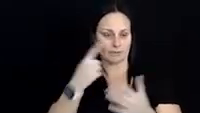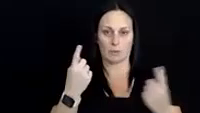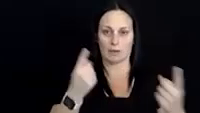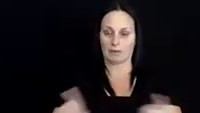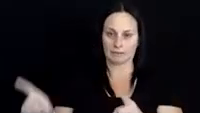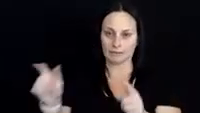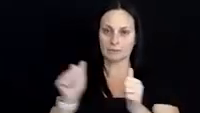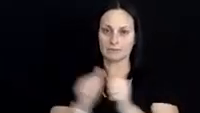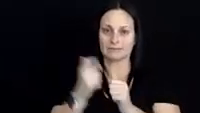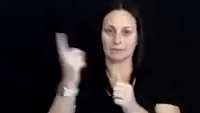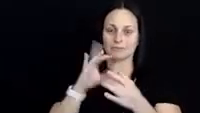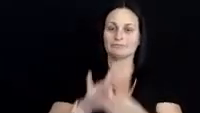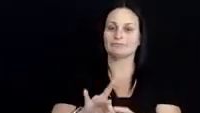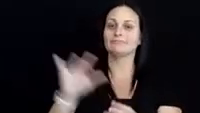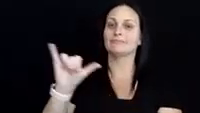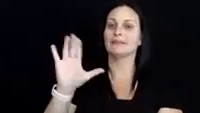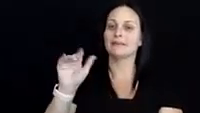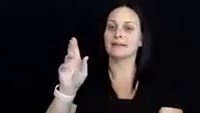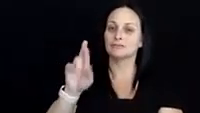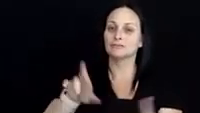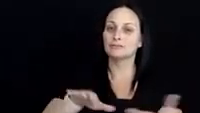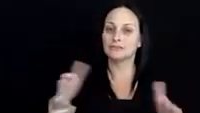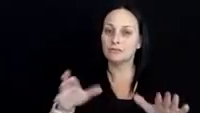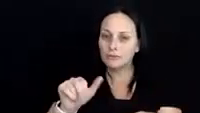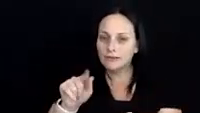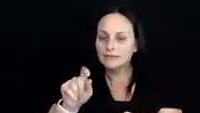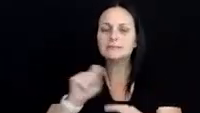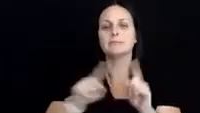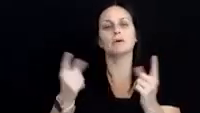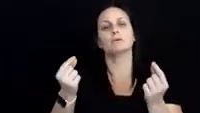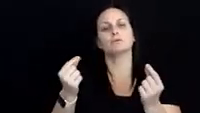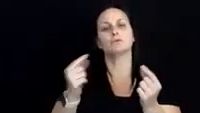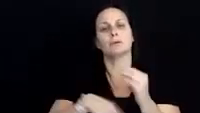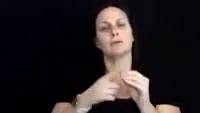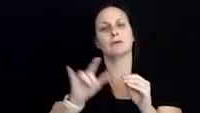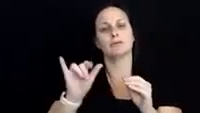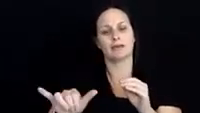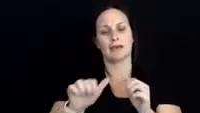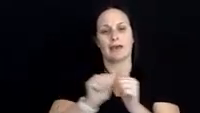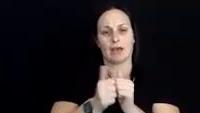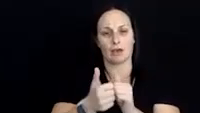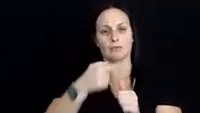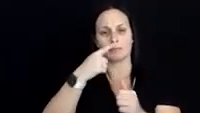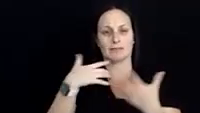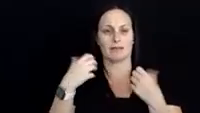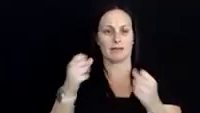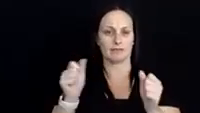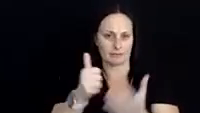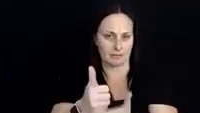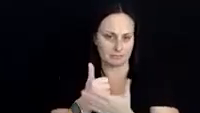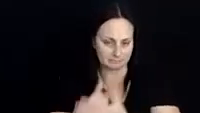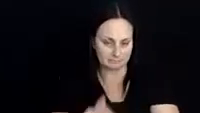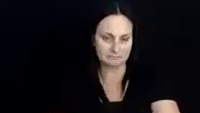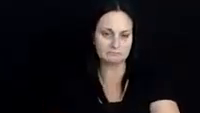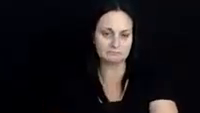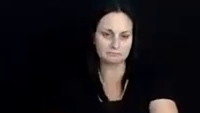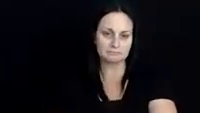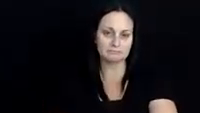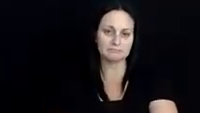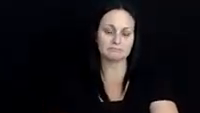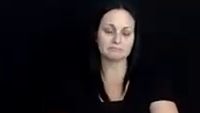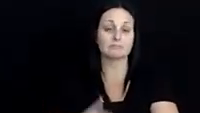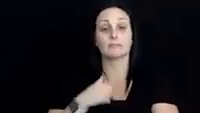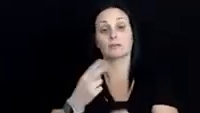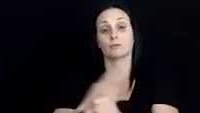something like cancer death rates, but what do we do about it and the way that public health can help us there. I'm wearing my